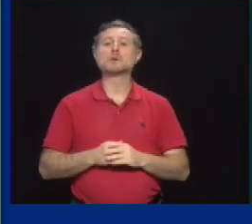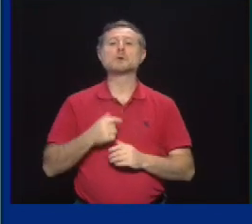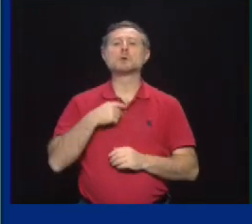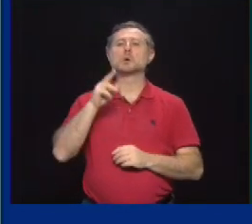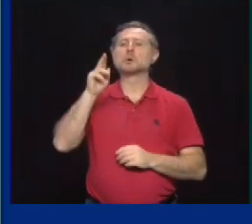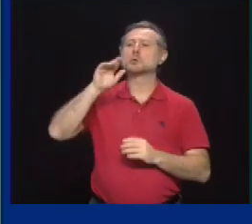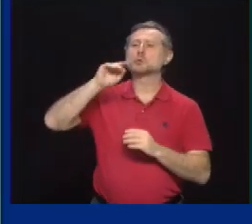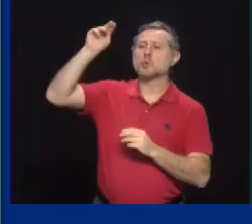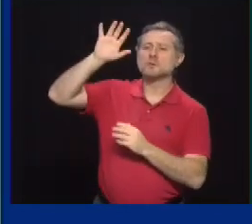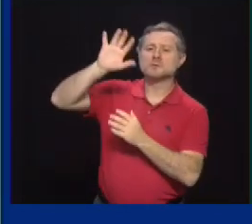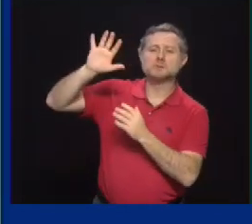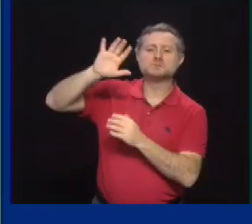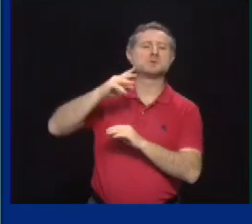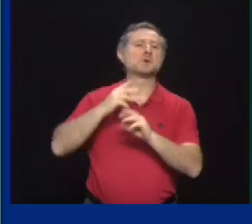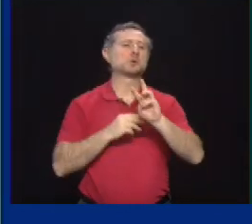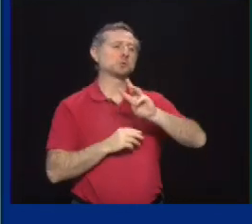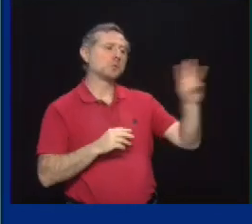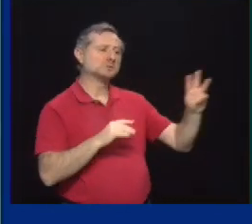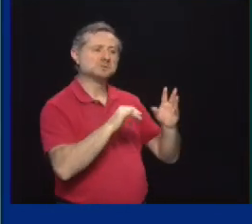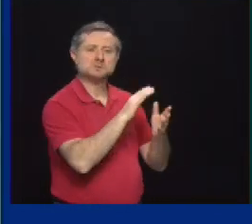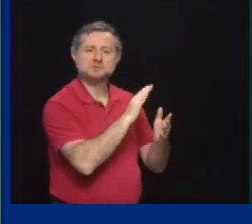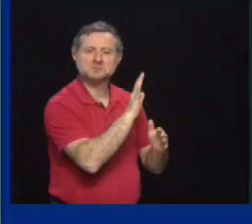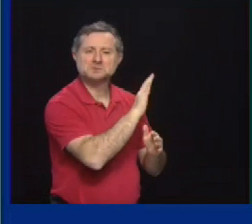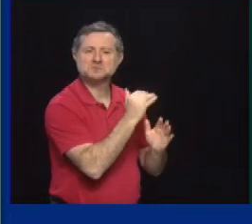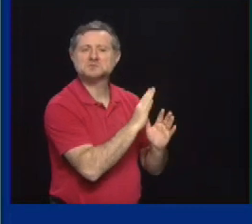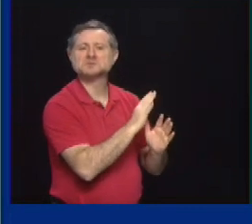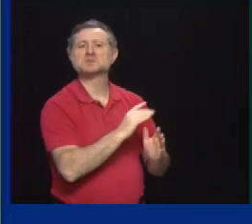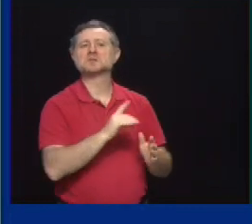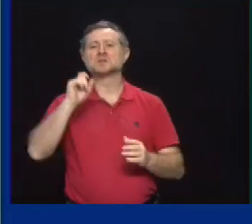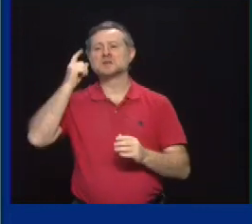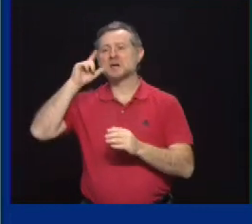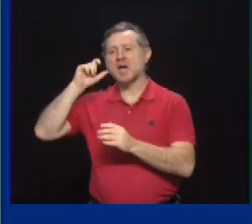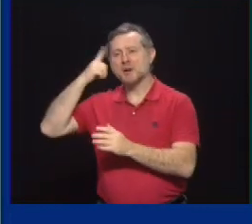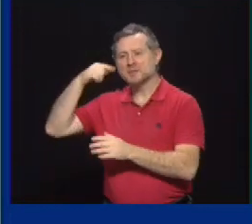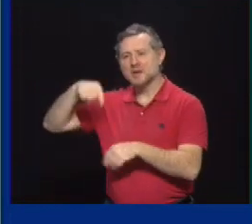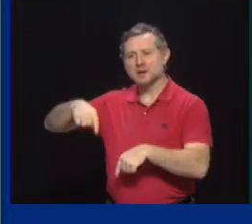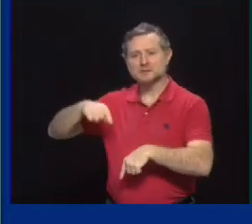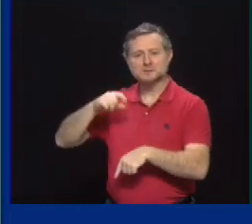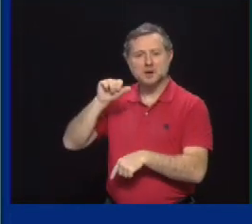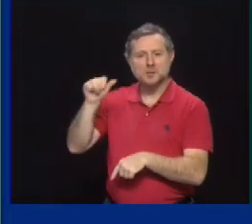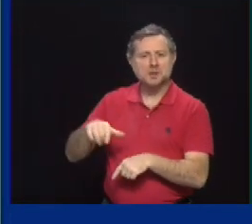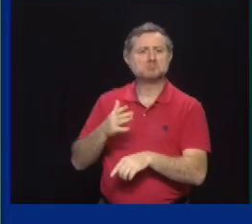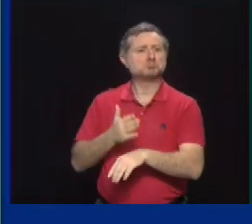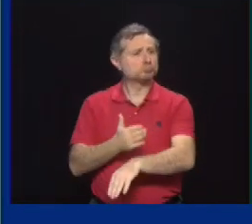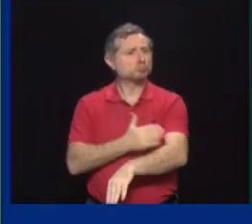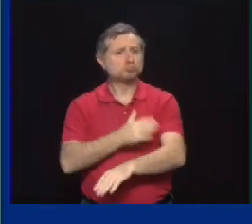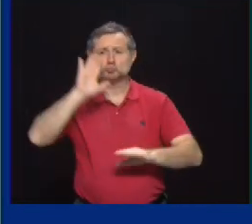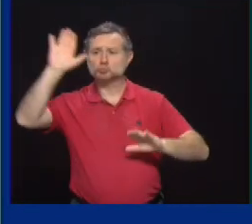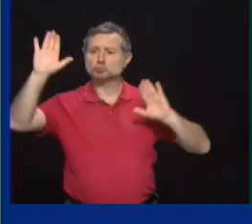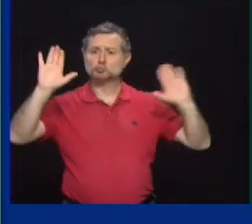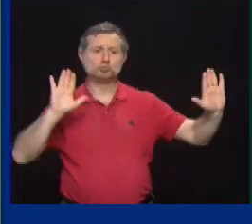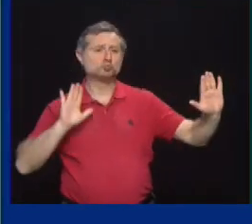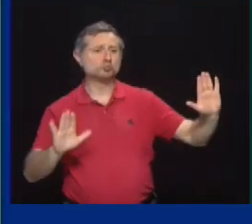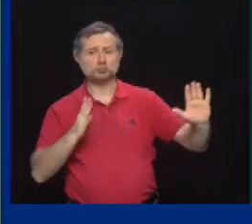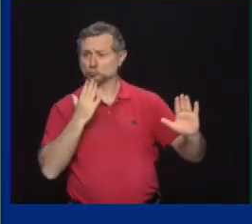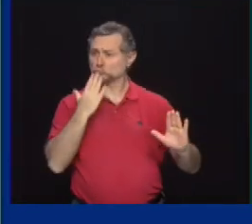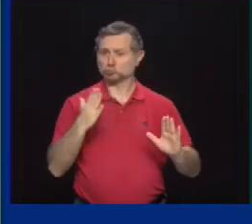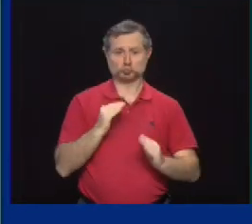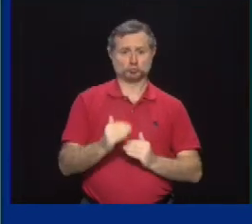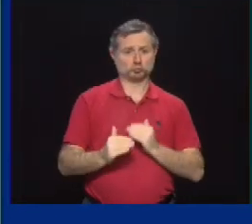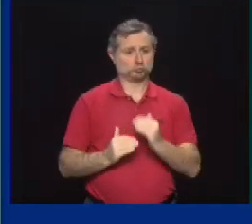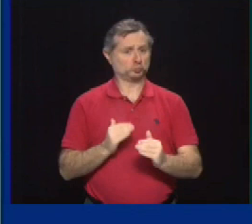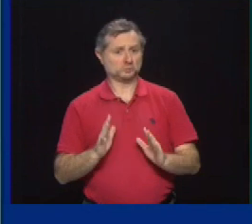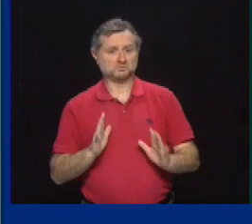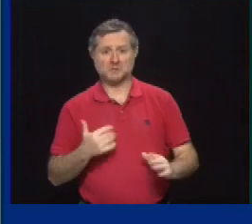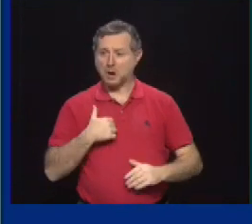western New York, and central and capital can do a little bit better. But I think in Boahawk Valley, we're making good progress. And I'm pleased with these numbers,